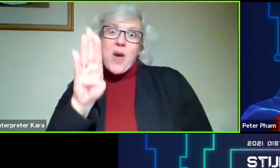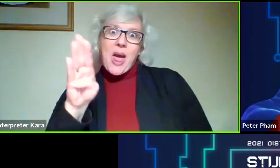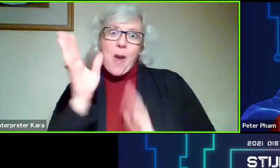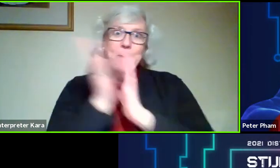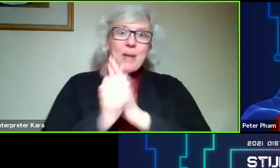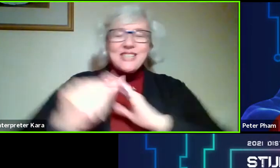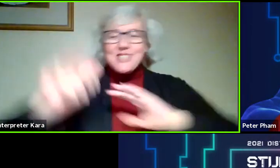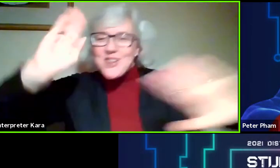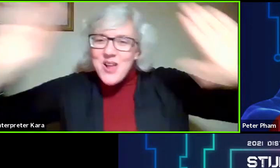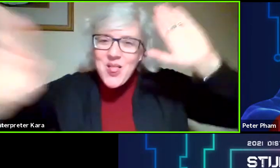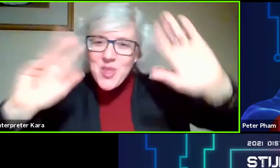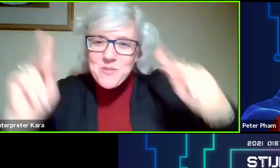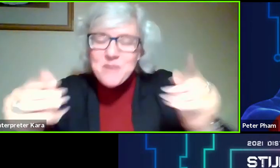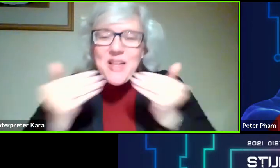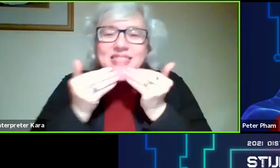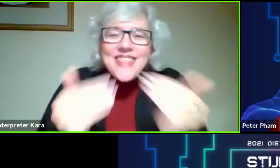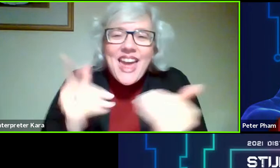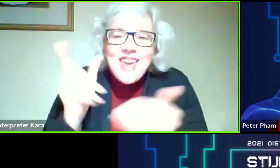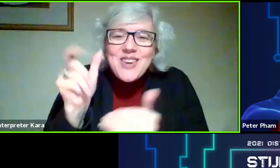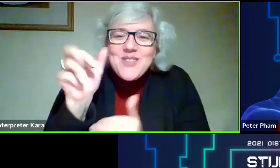Hello, everybody. Thank you, Laura.